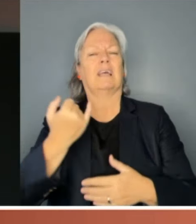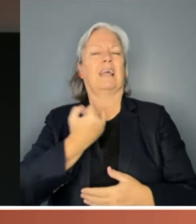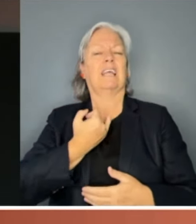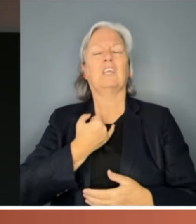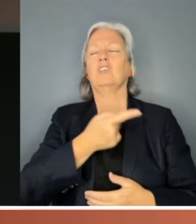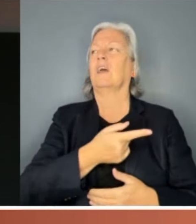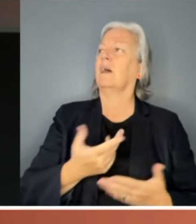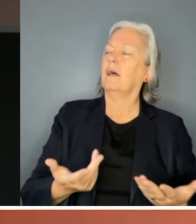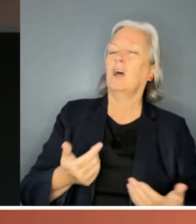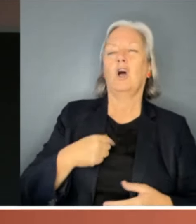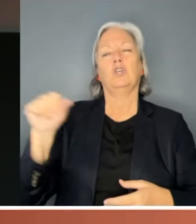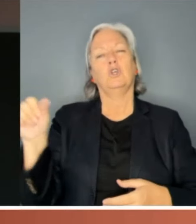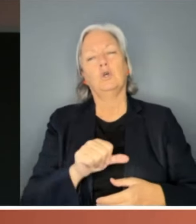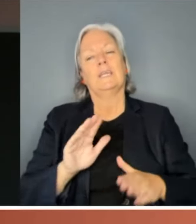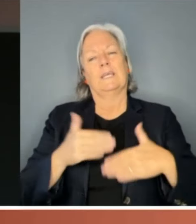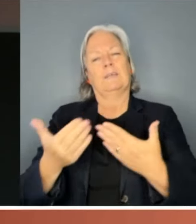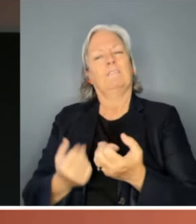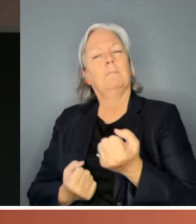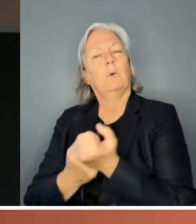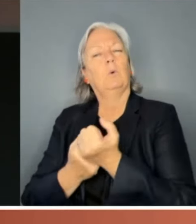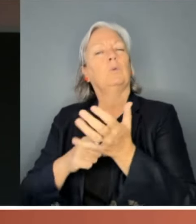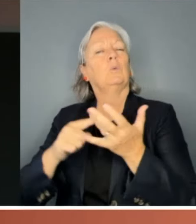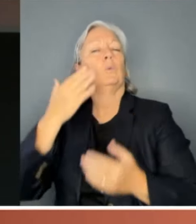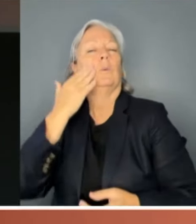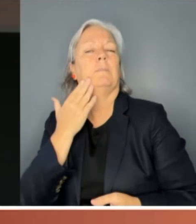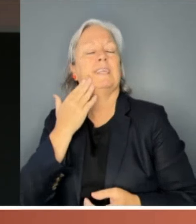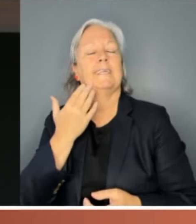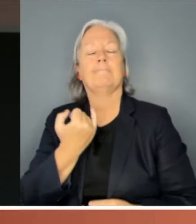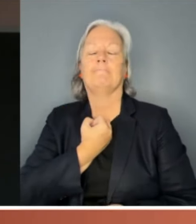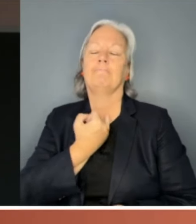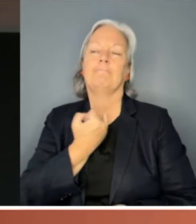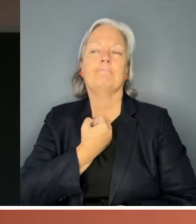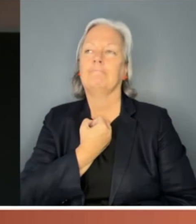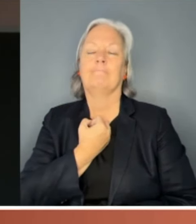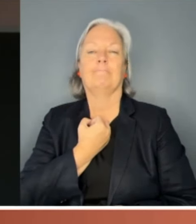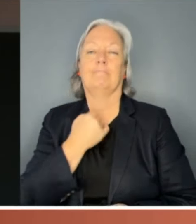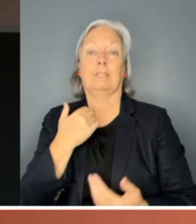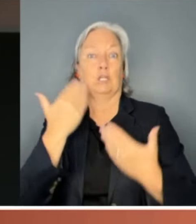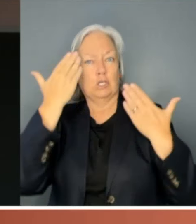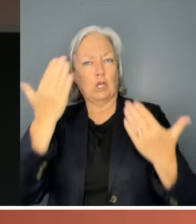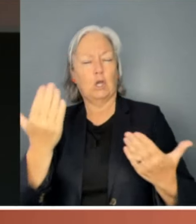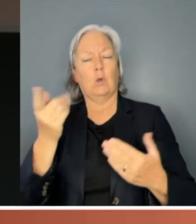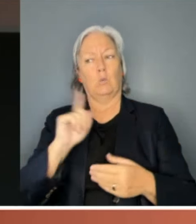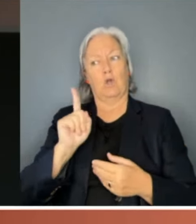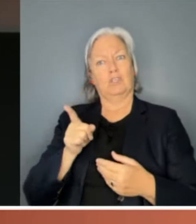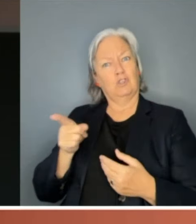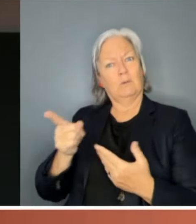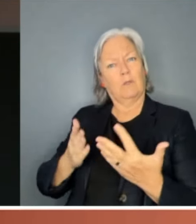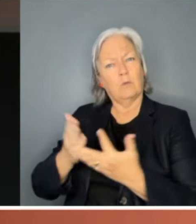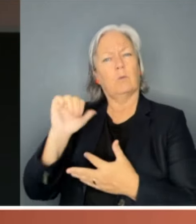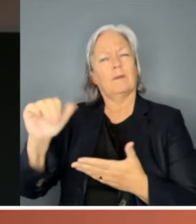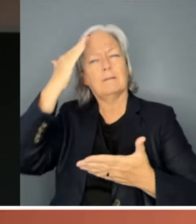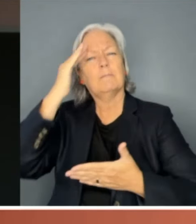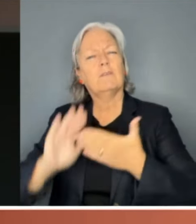offer any support at the time. I had been so unaware of the extent of what she'd been going through, wrote Ellis. It